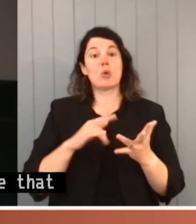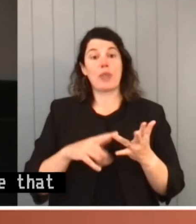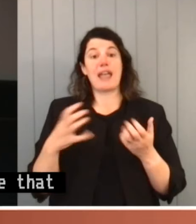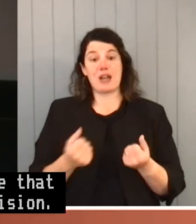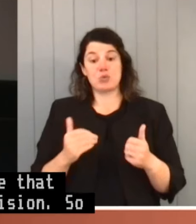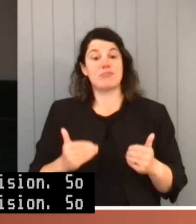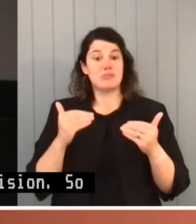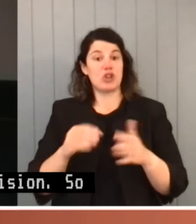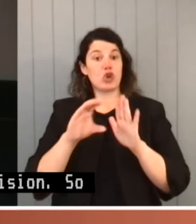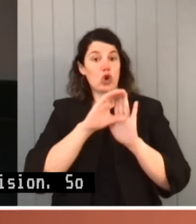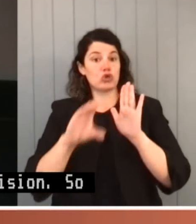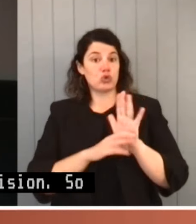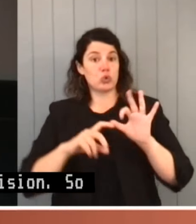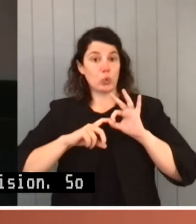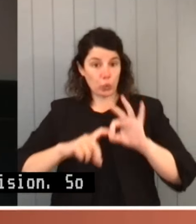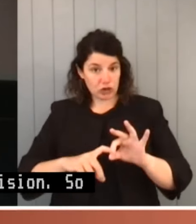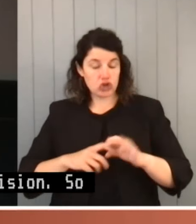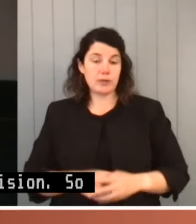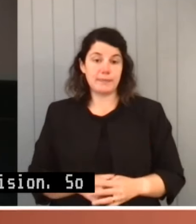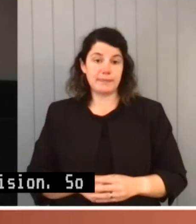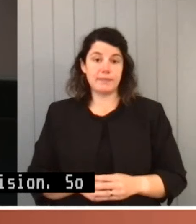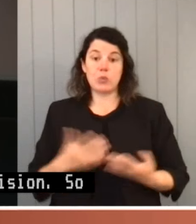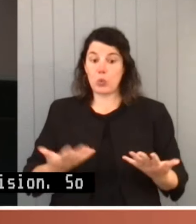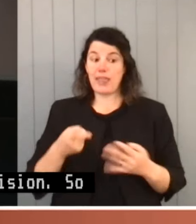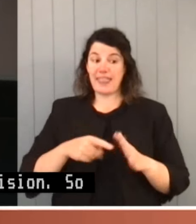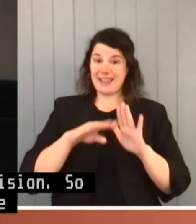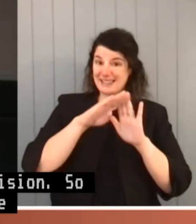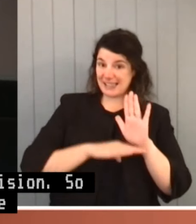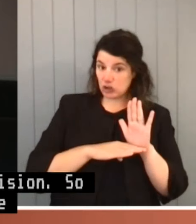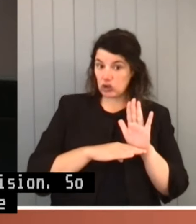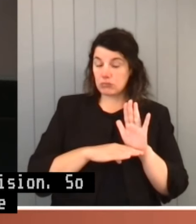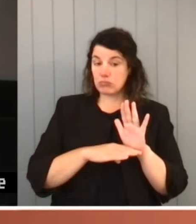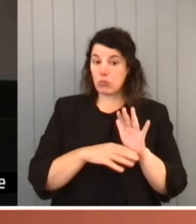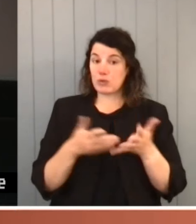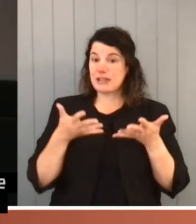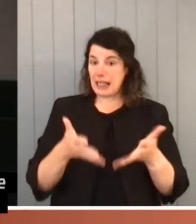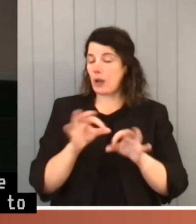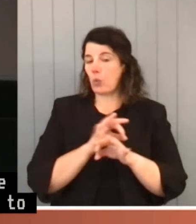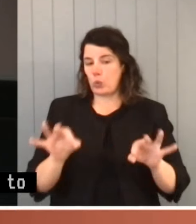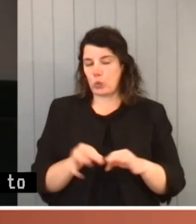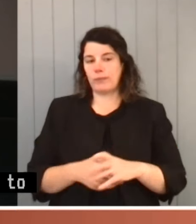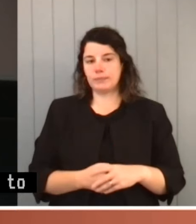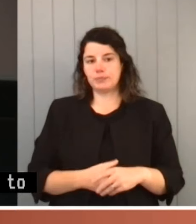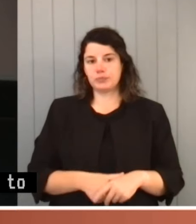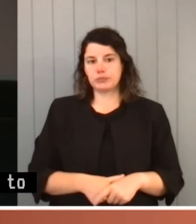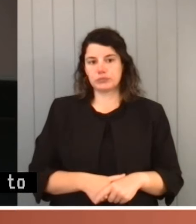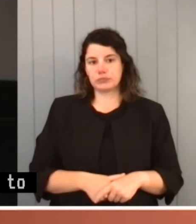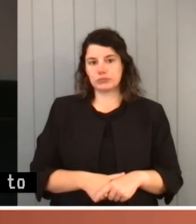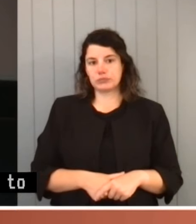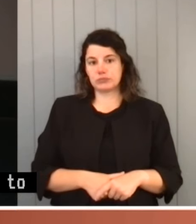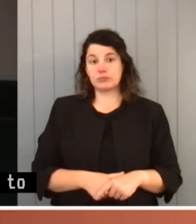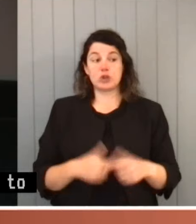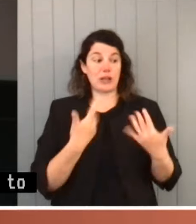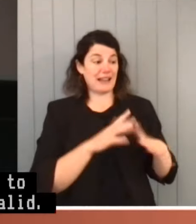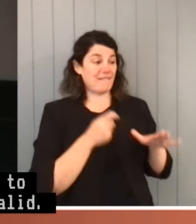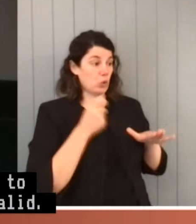constitutional question as to whether that section was valid. And it left the court to deal with that question.